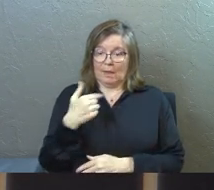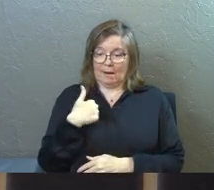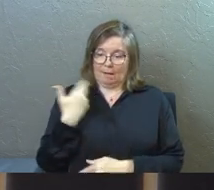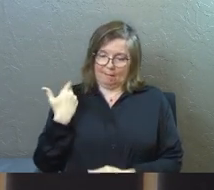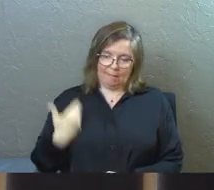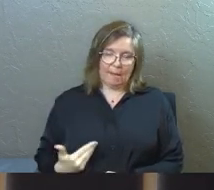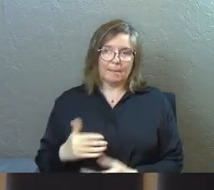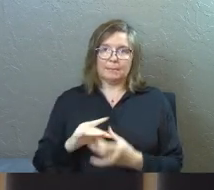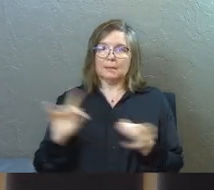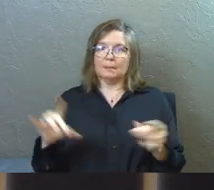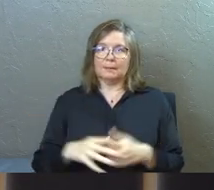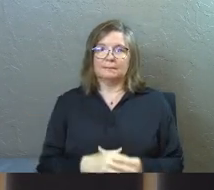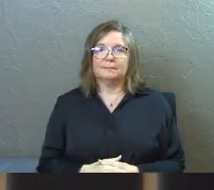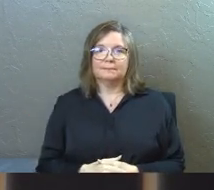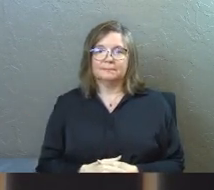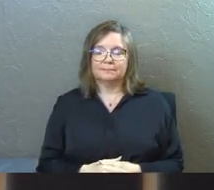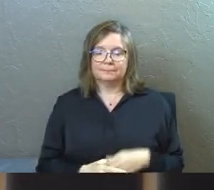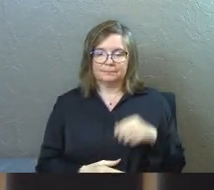statement.